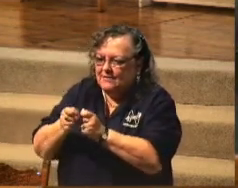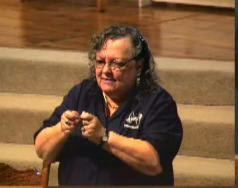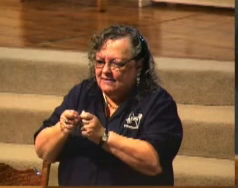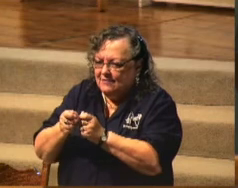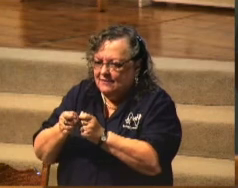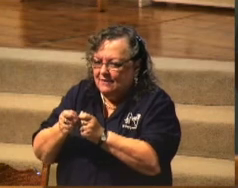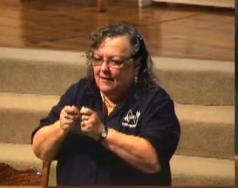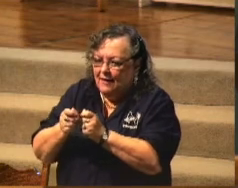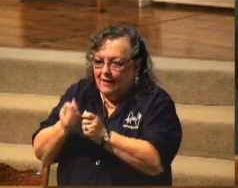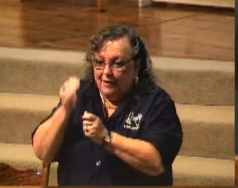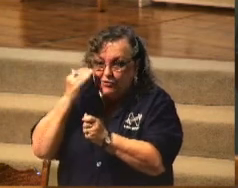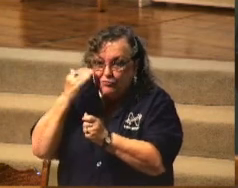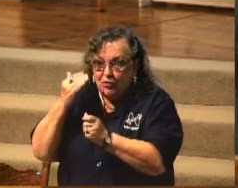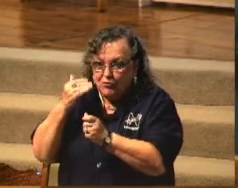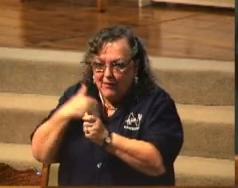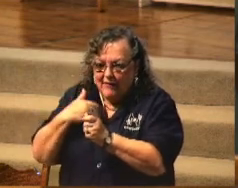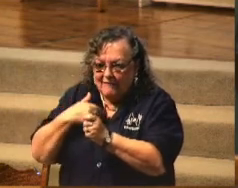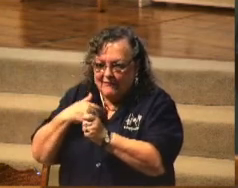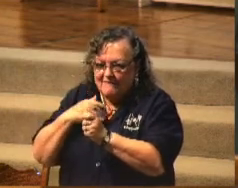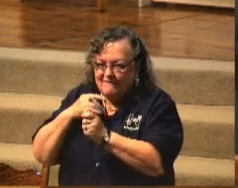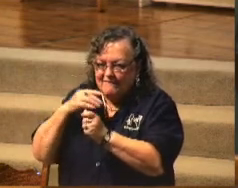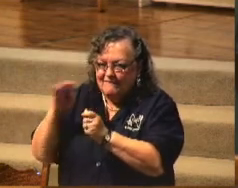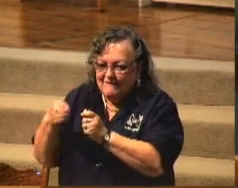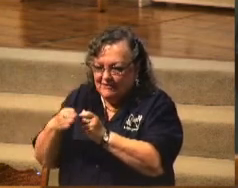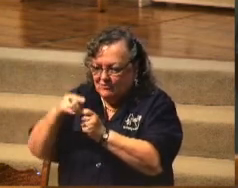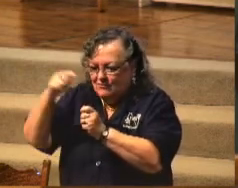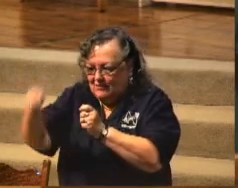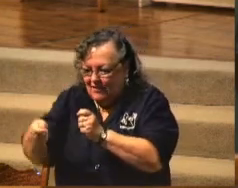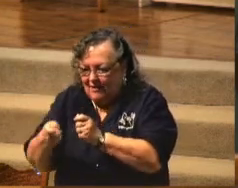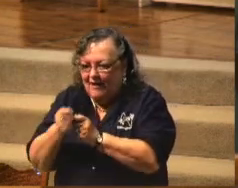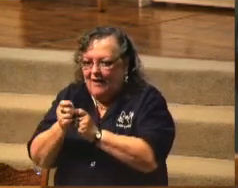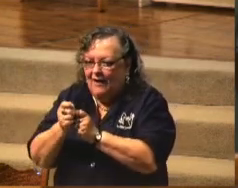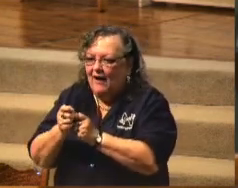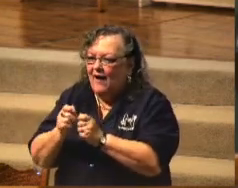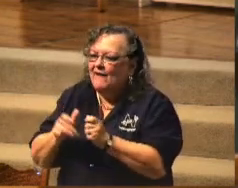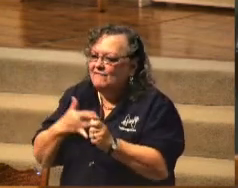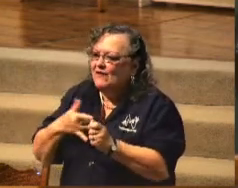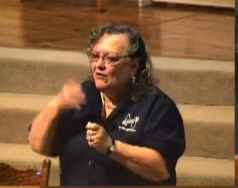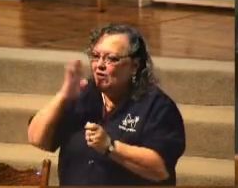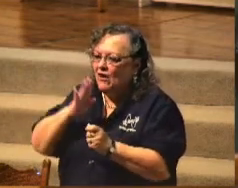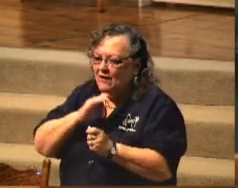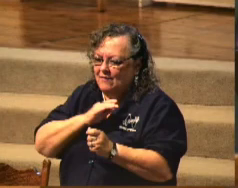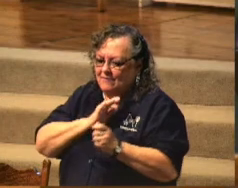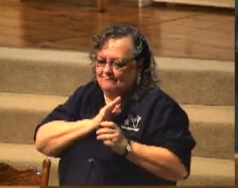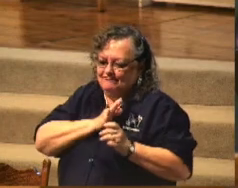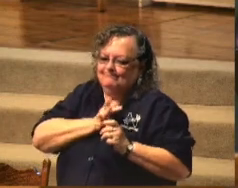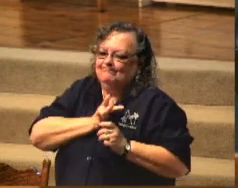You know you've got a fish on the other end. He said, I felt God tugging on my heart.